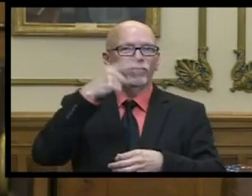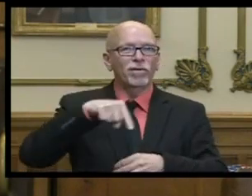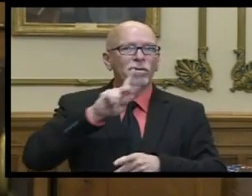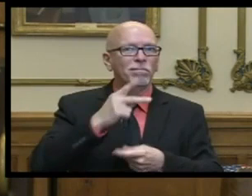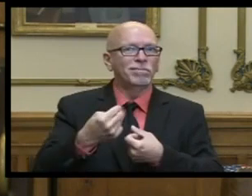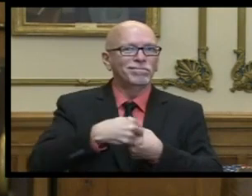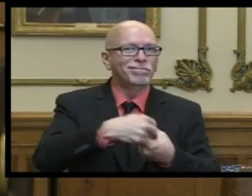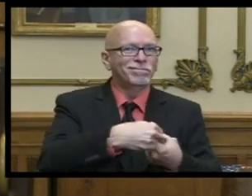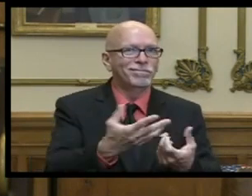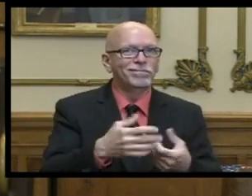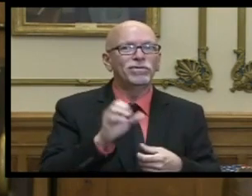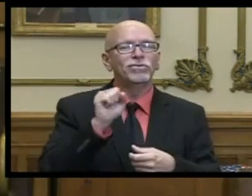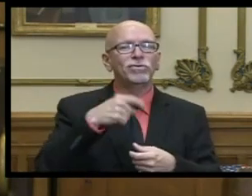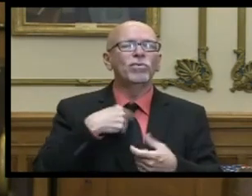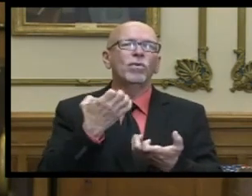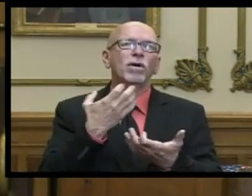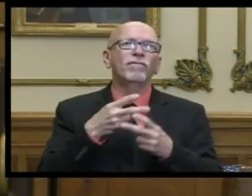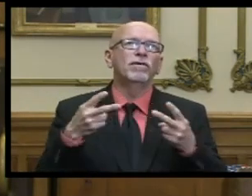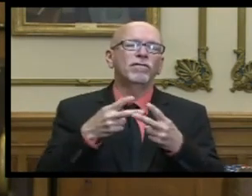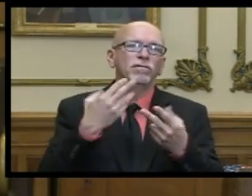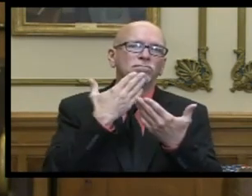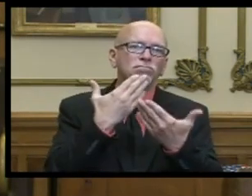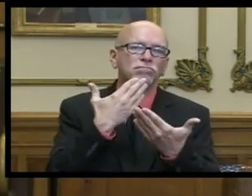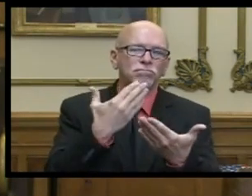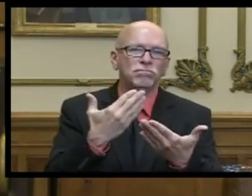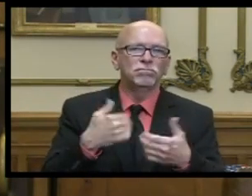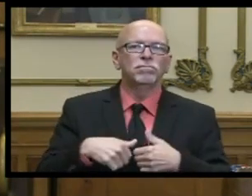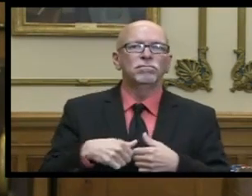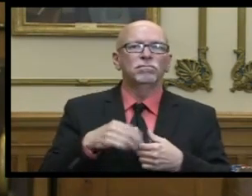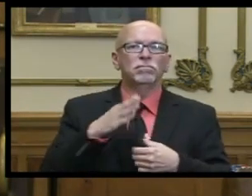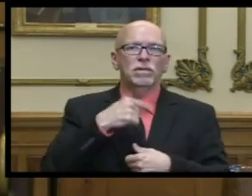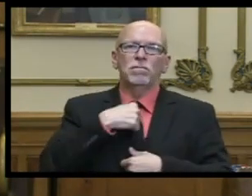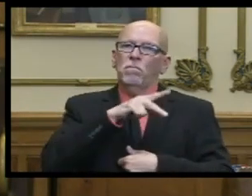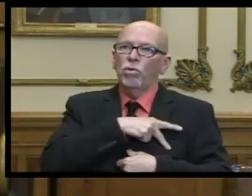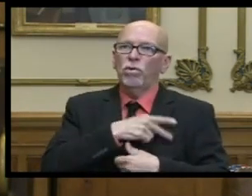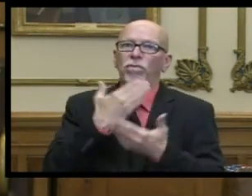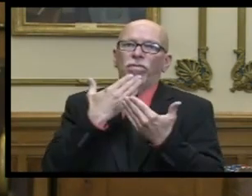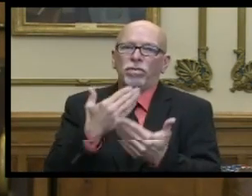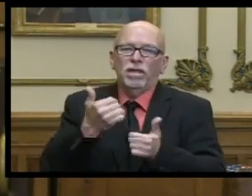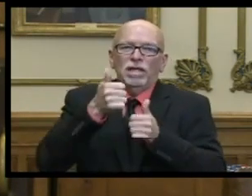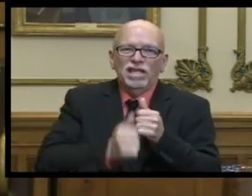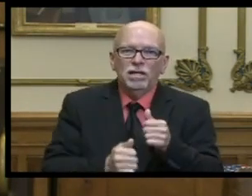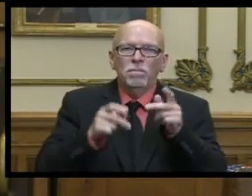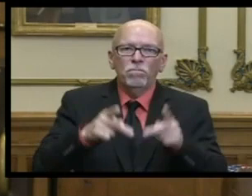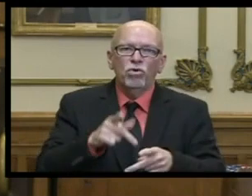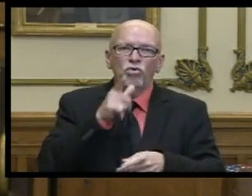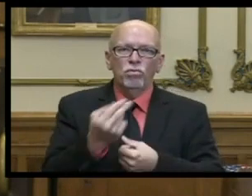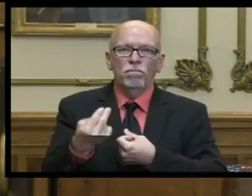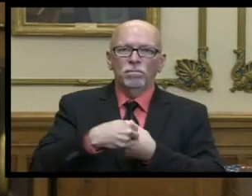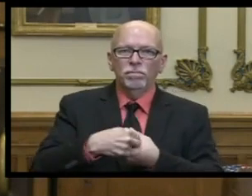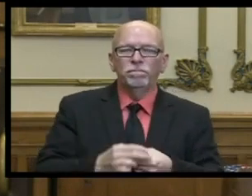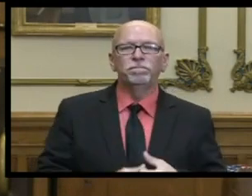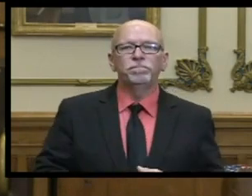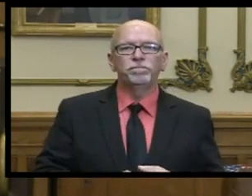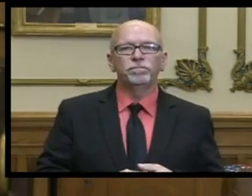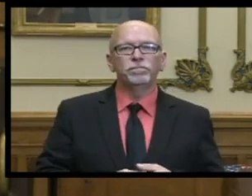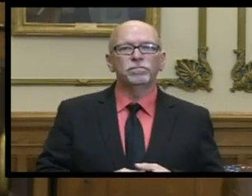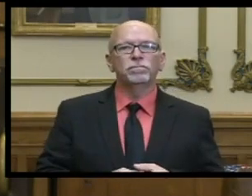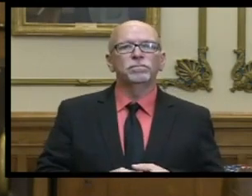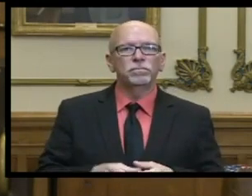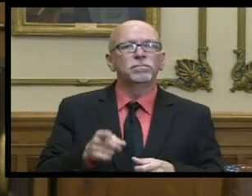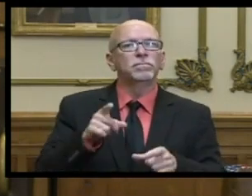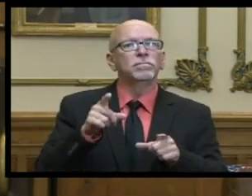participated and so for that we are very grateful and personally thank each of the participants as before